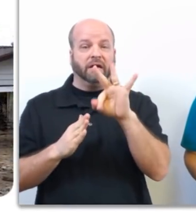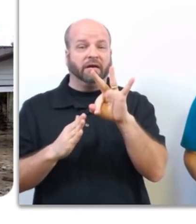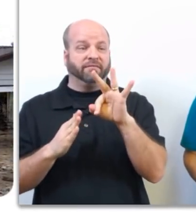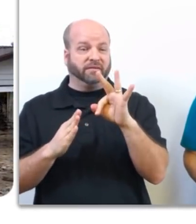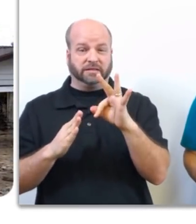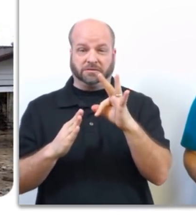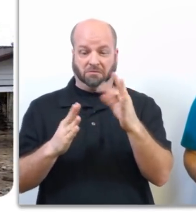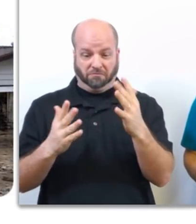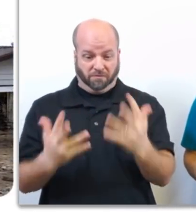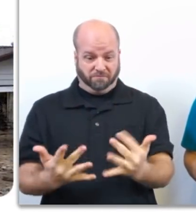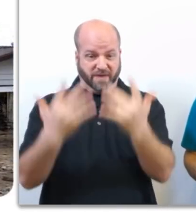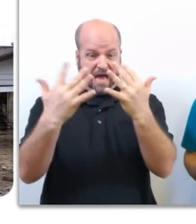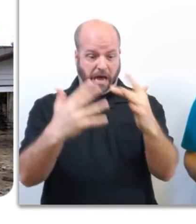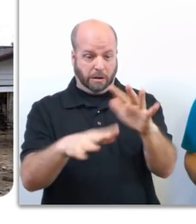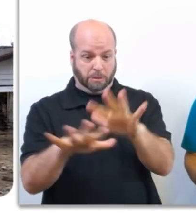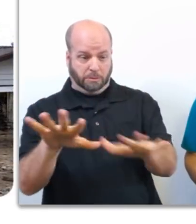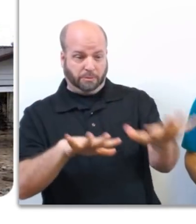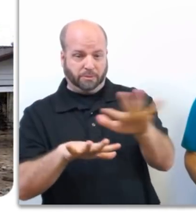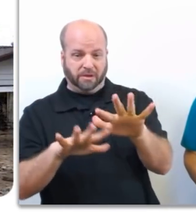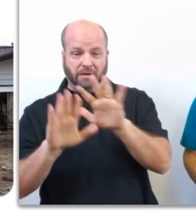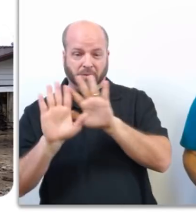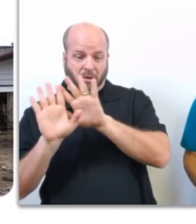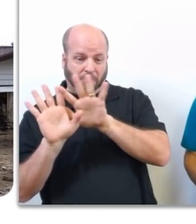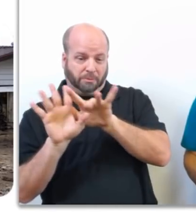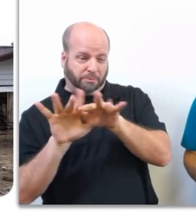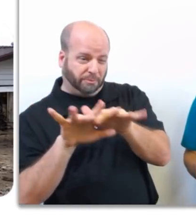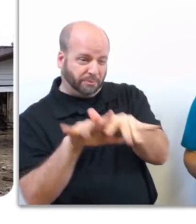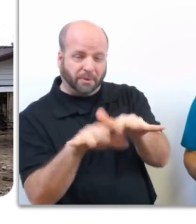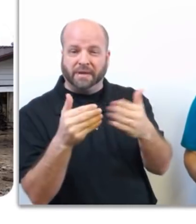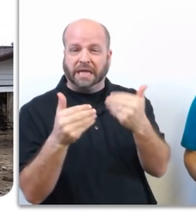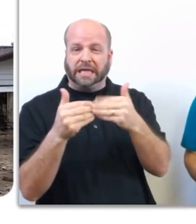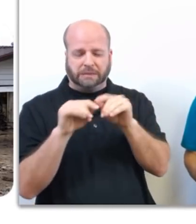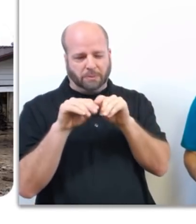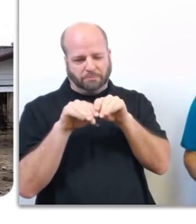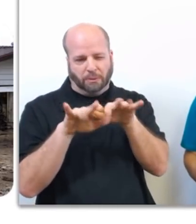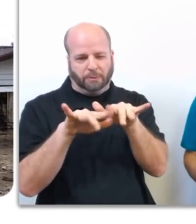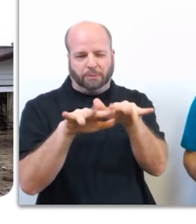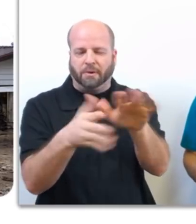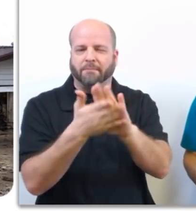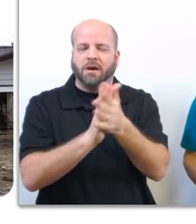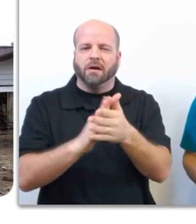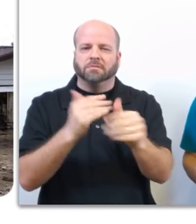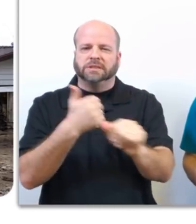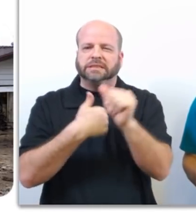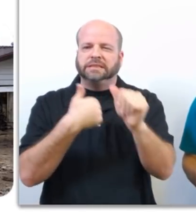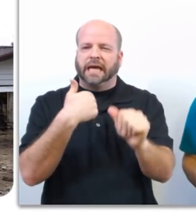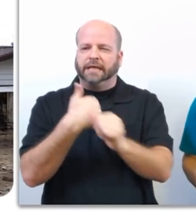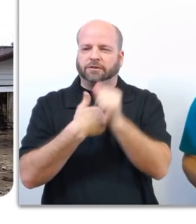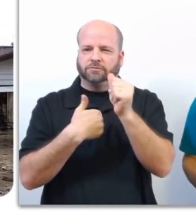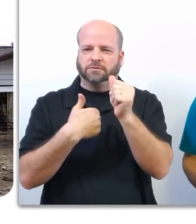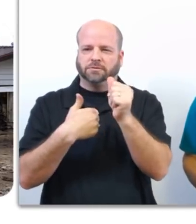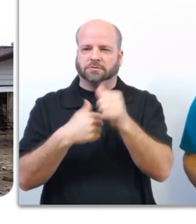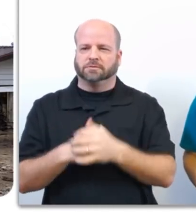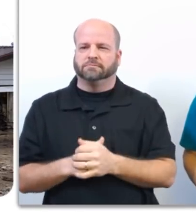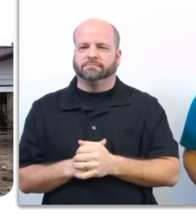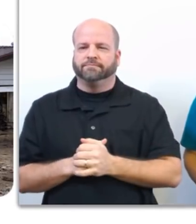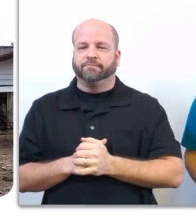scars, flash flooding develops more easily and becomes increasingly dangerous when coupled with mountainous terrain.